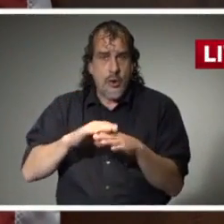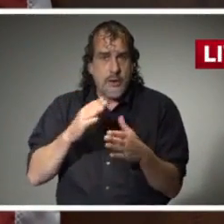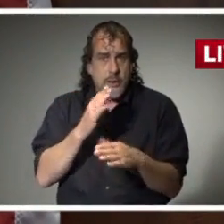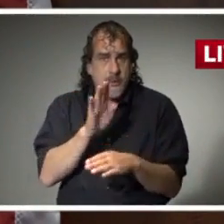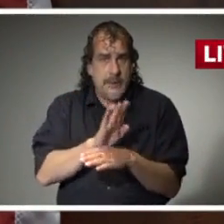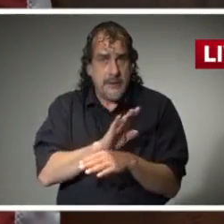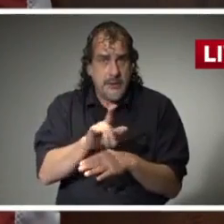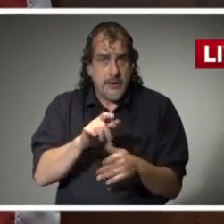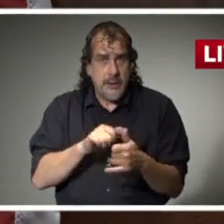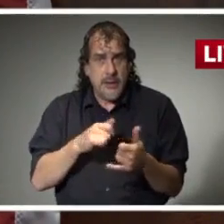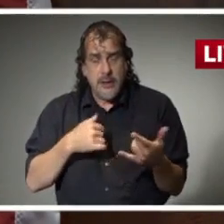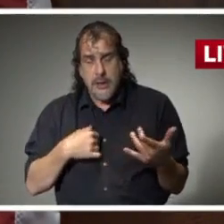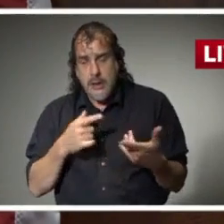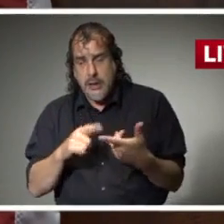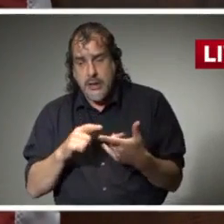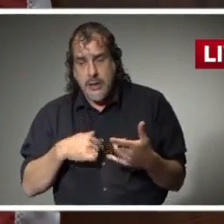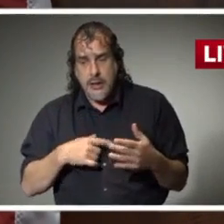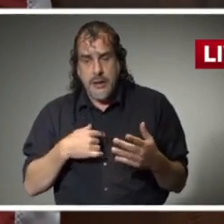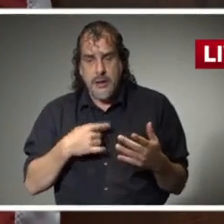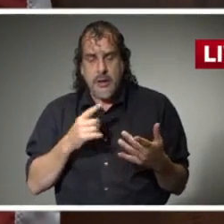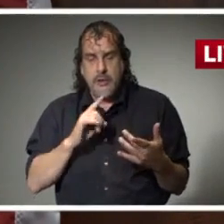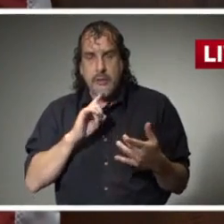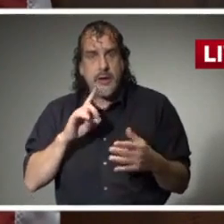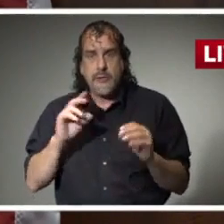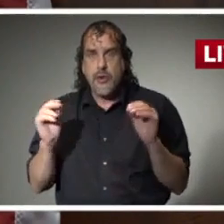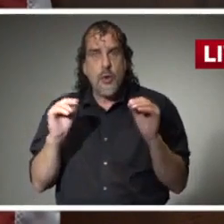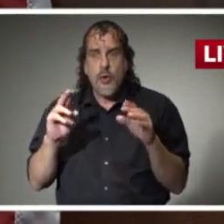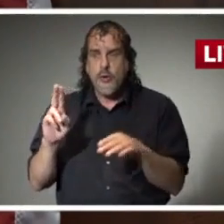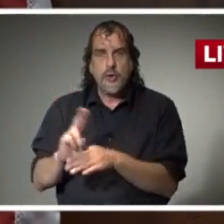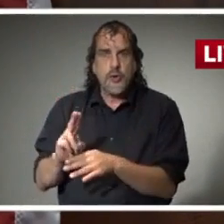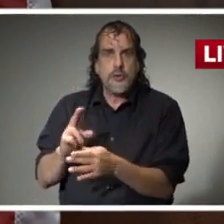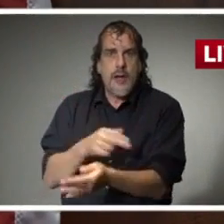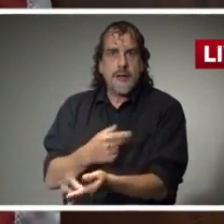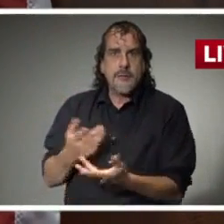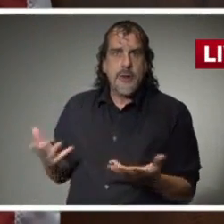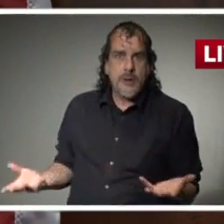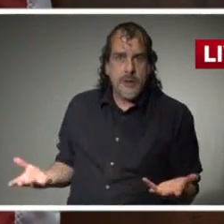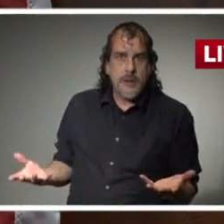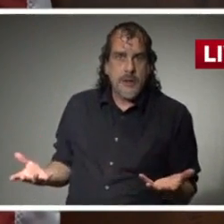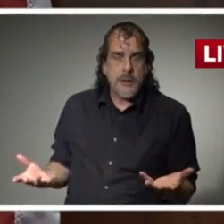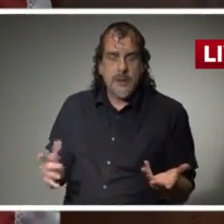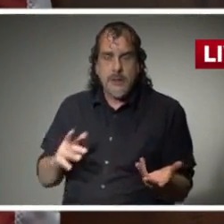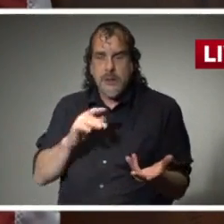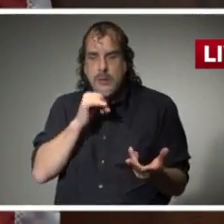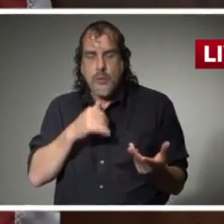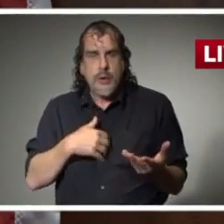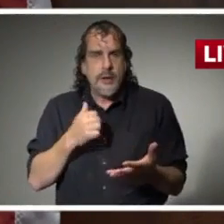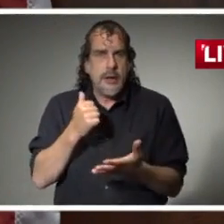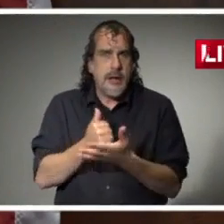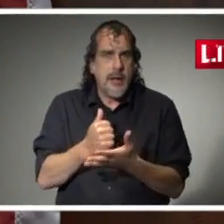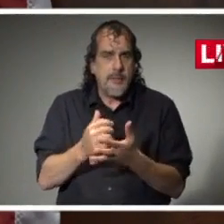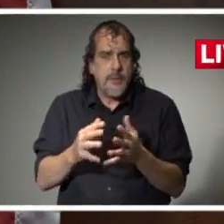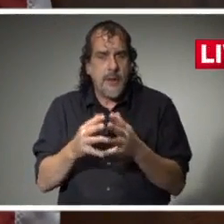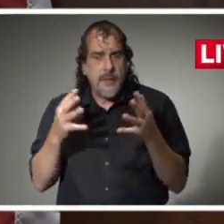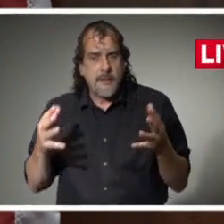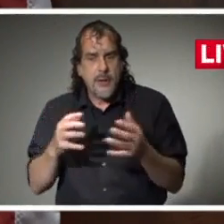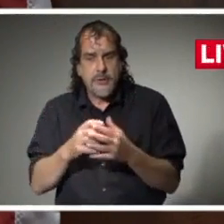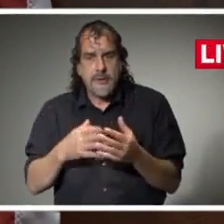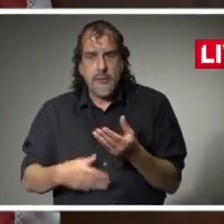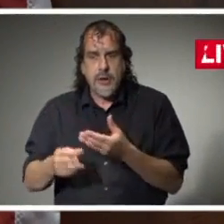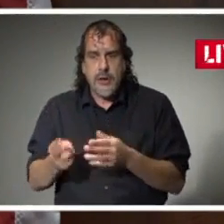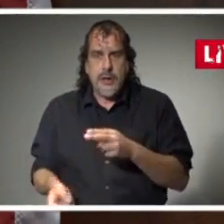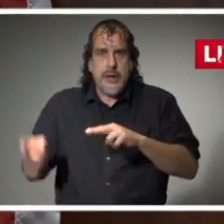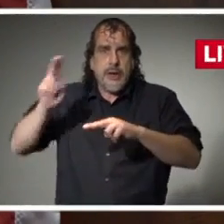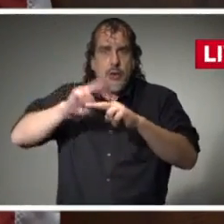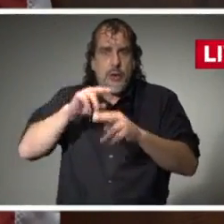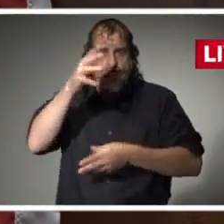caused in part by historically low utilization. It wouldn't help hospitals that much if we increased their reimbursement rates,